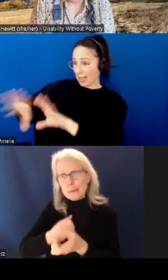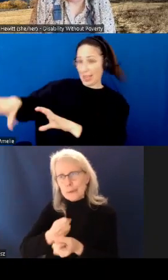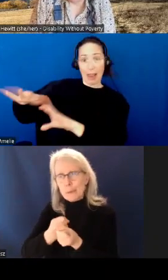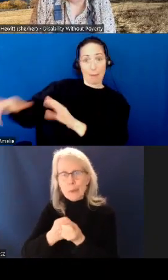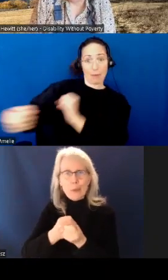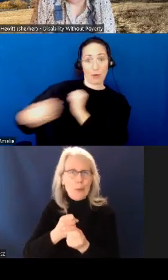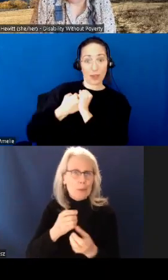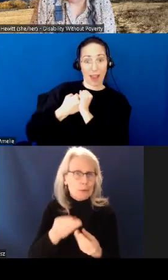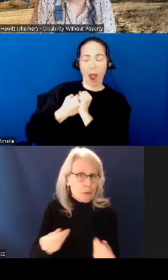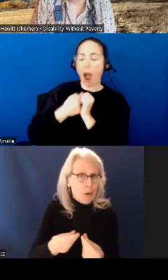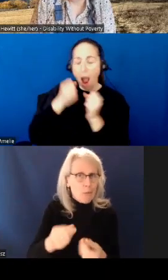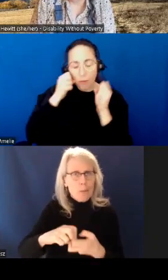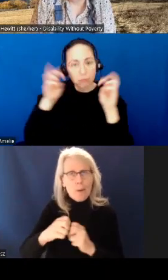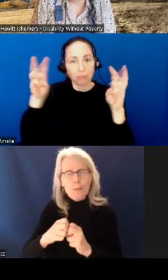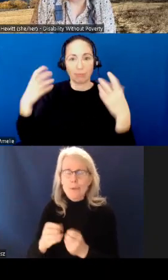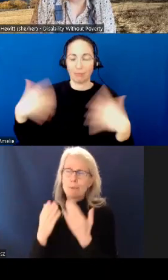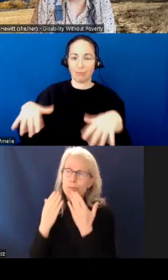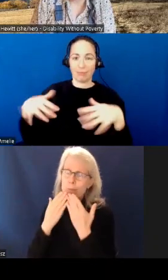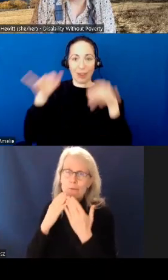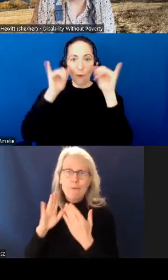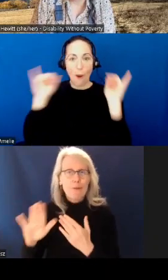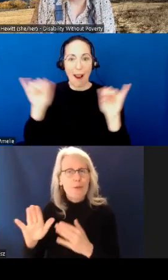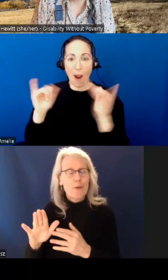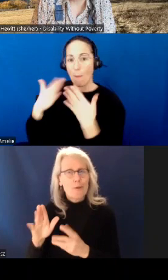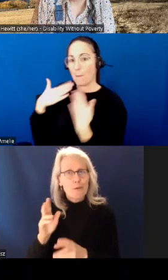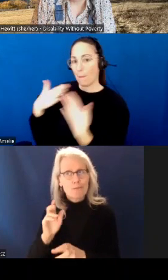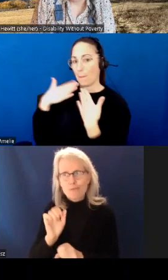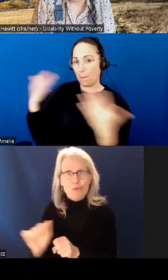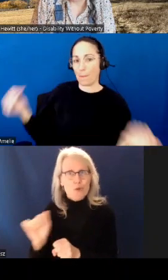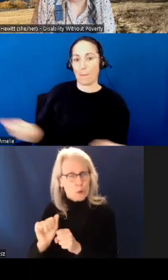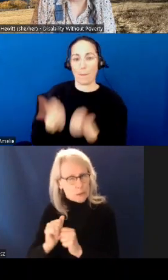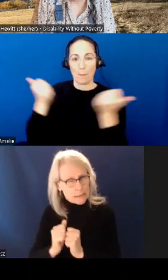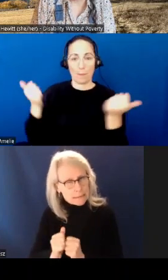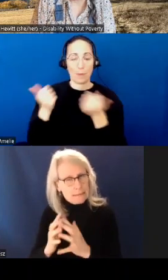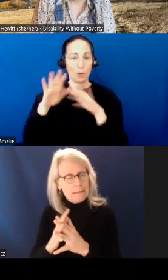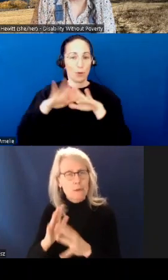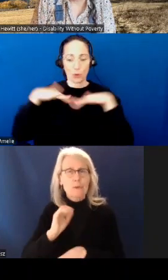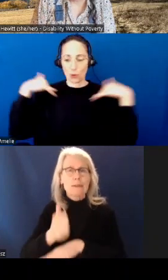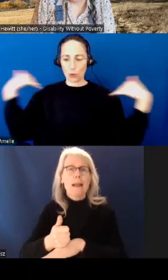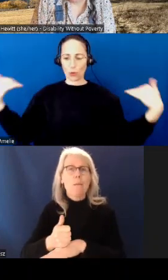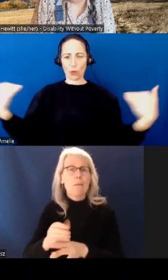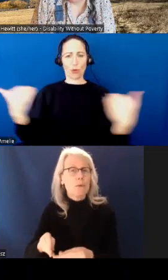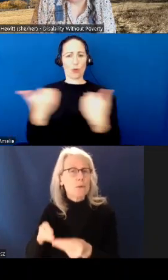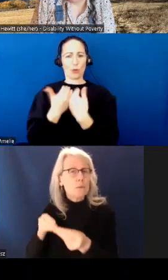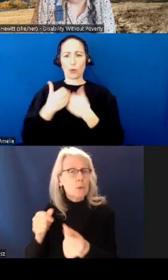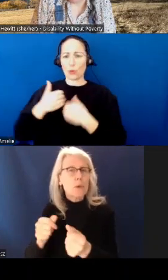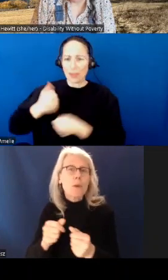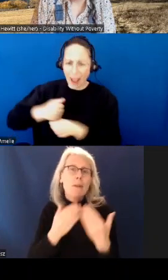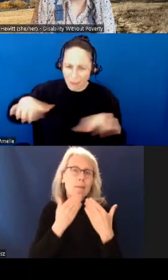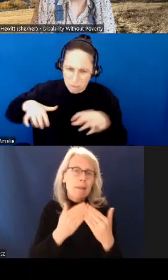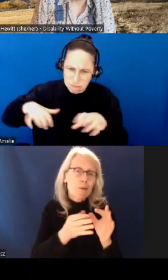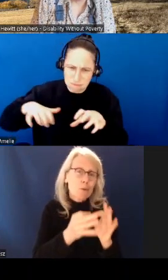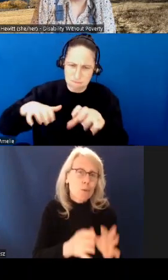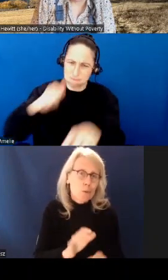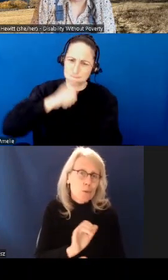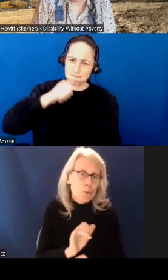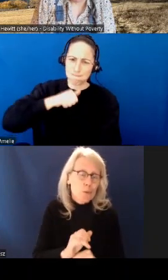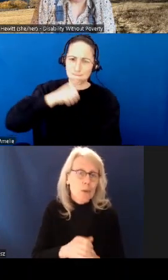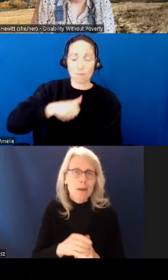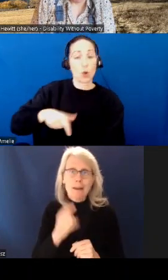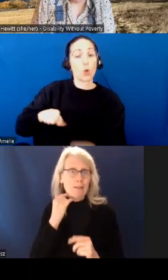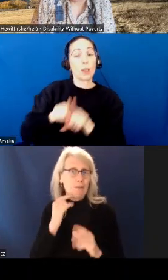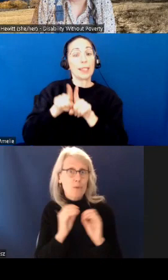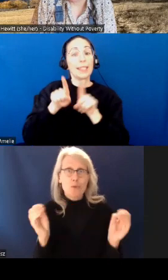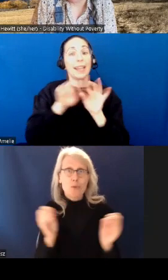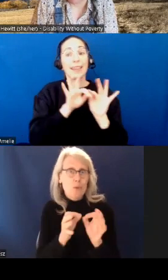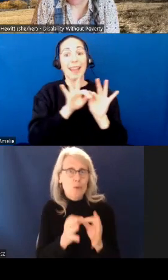this. And we thank them for all of the hard work that they do, along with our interpreters today, because without them